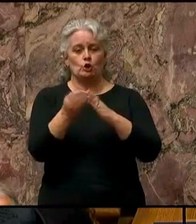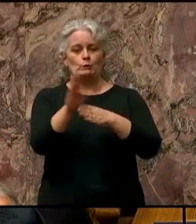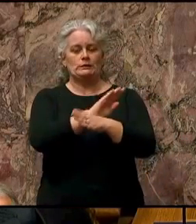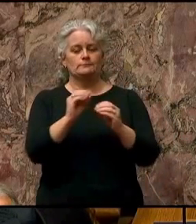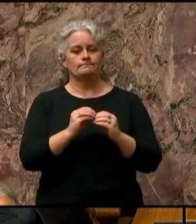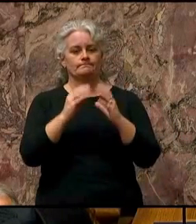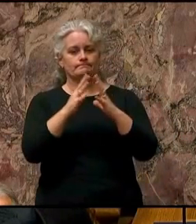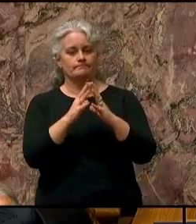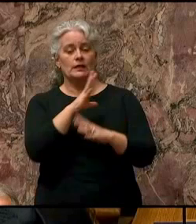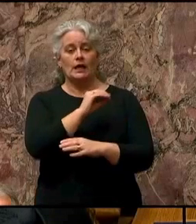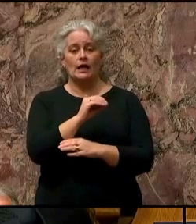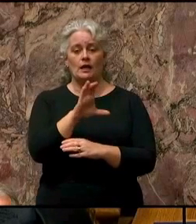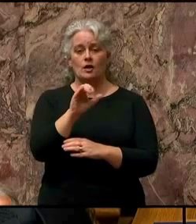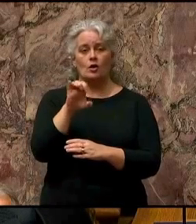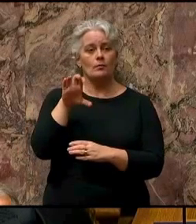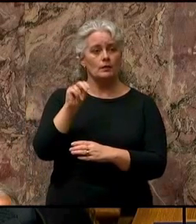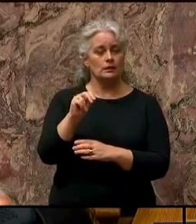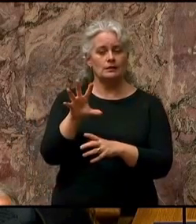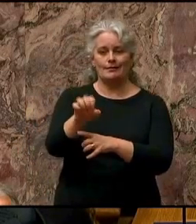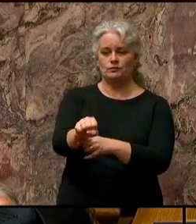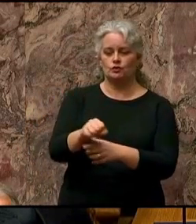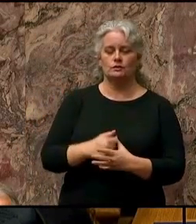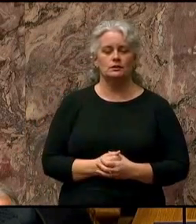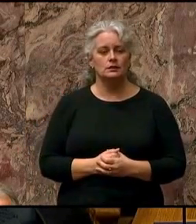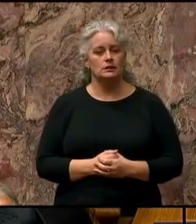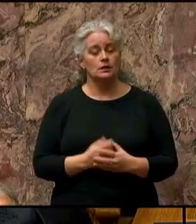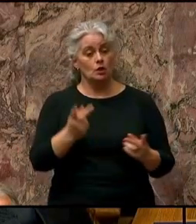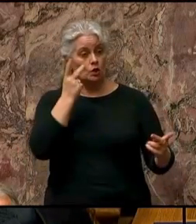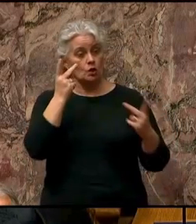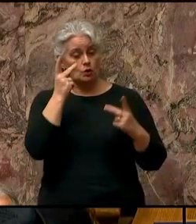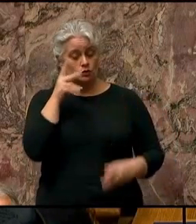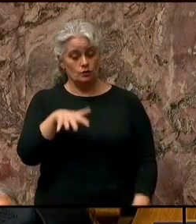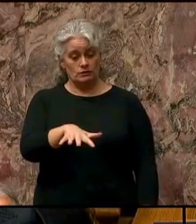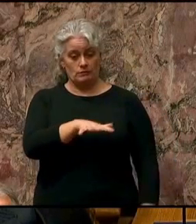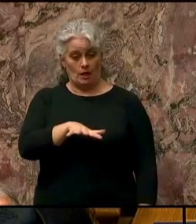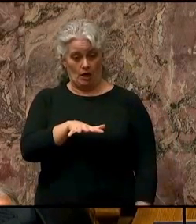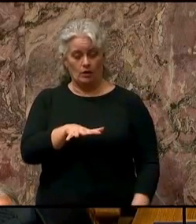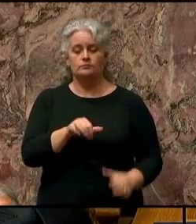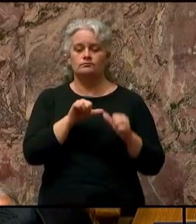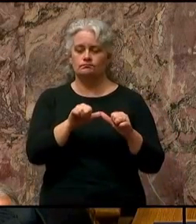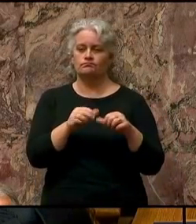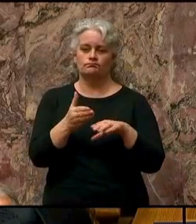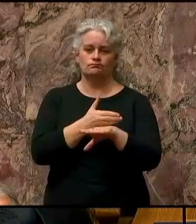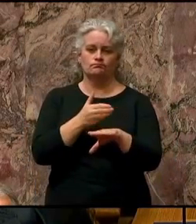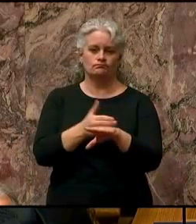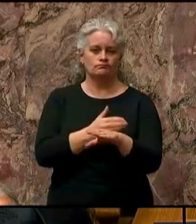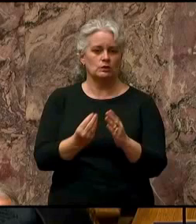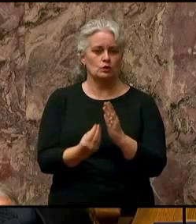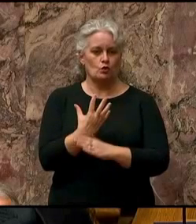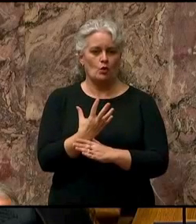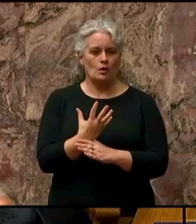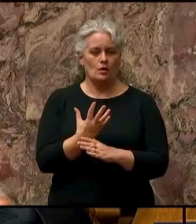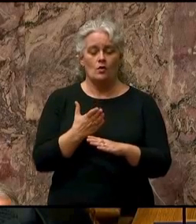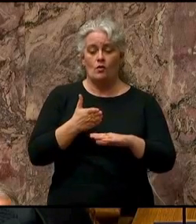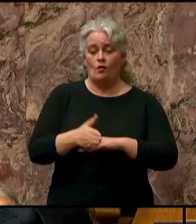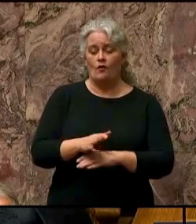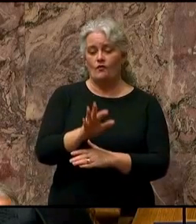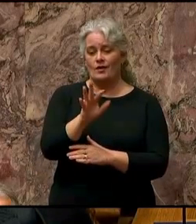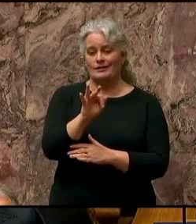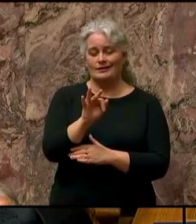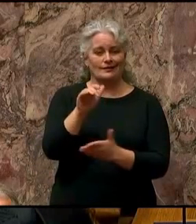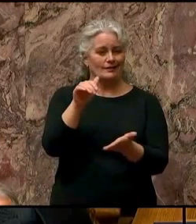and carbon capture. The tourism sector continues to grow, with more than 19,000 tourism